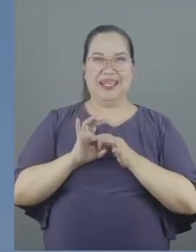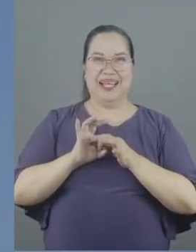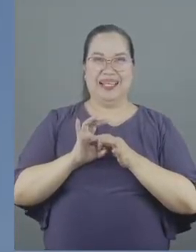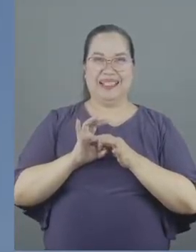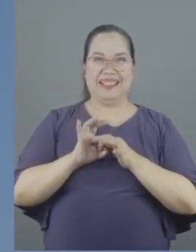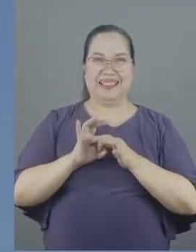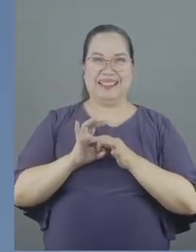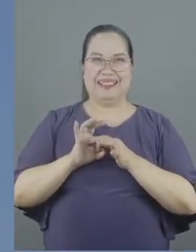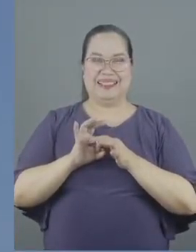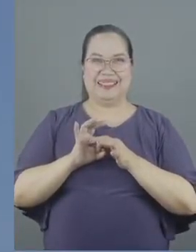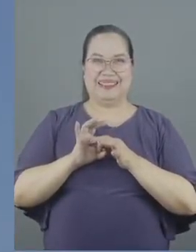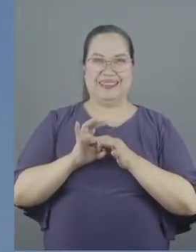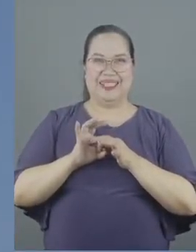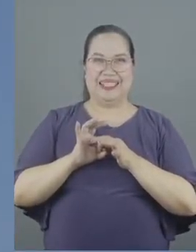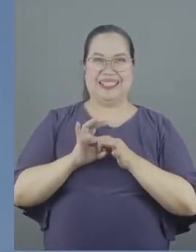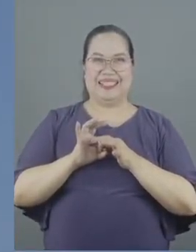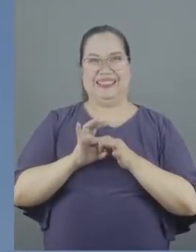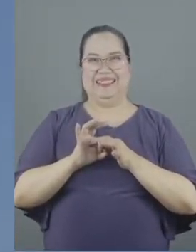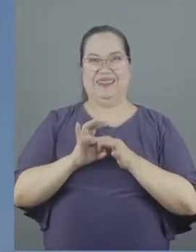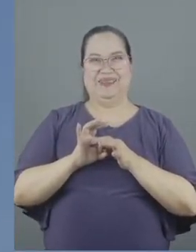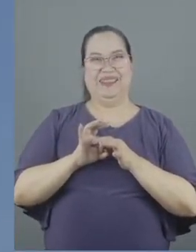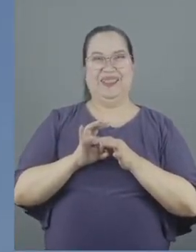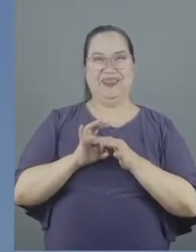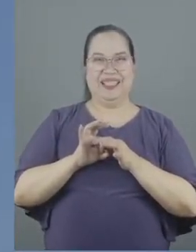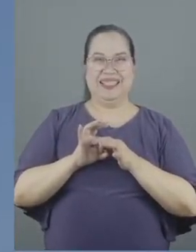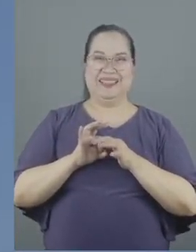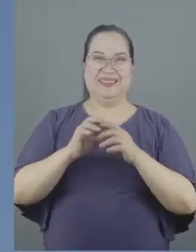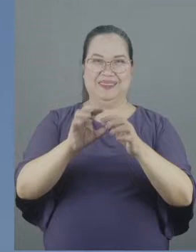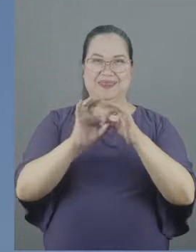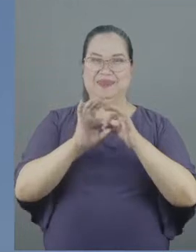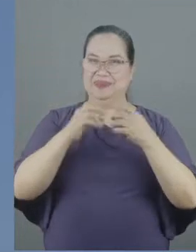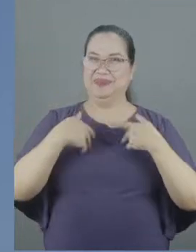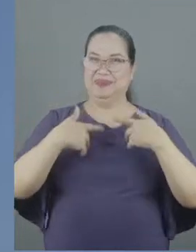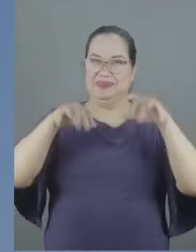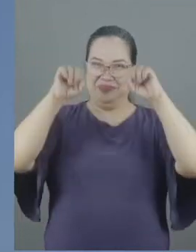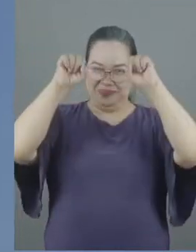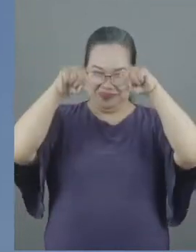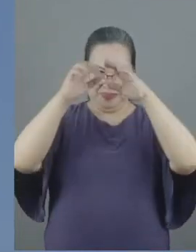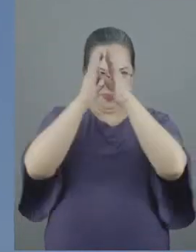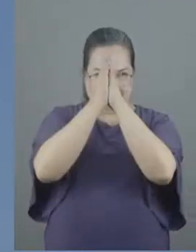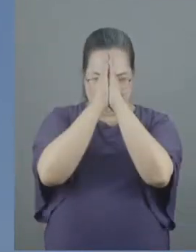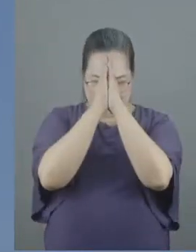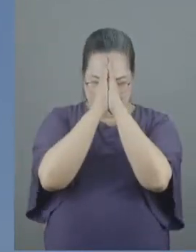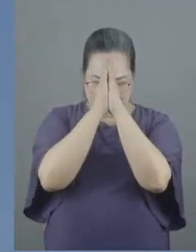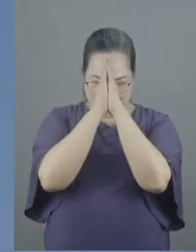And before he comes here to share his reflection, let's bow down our heads and pray.